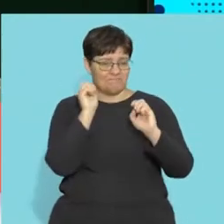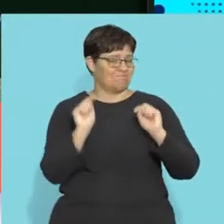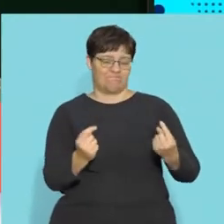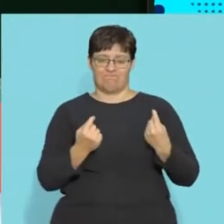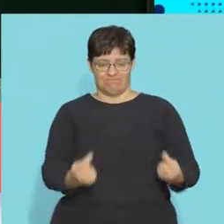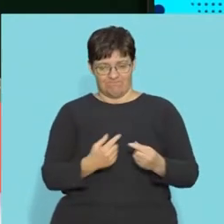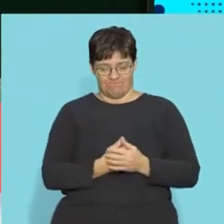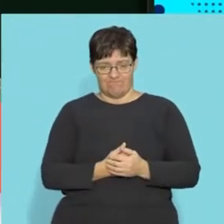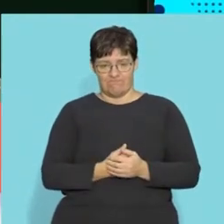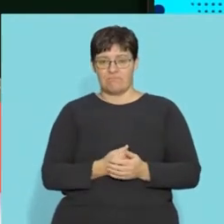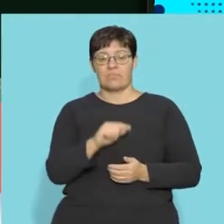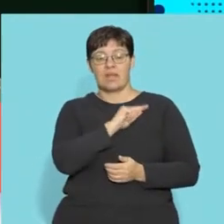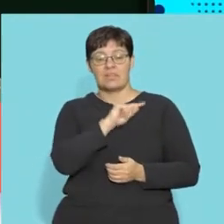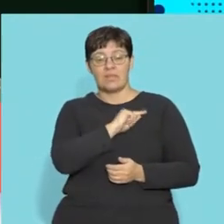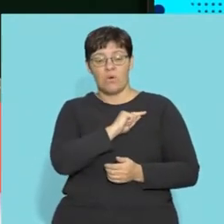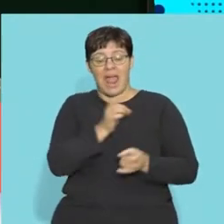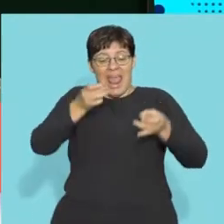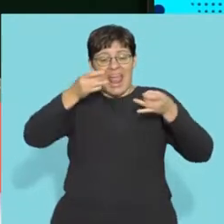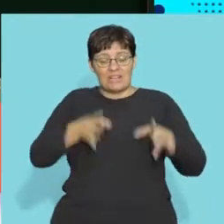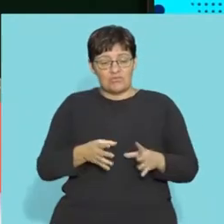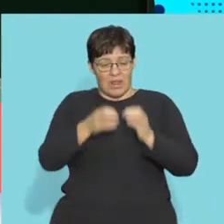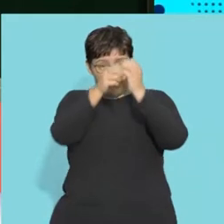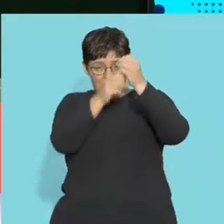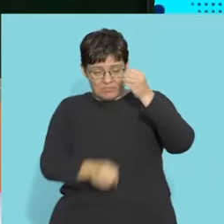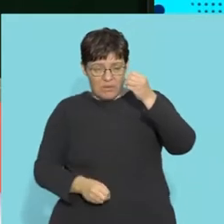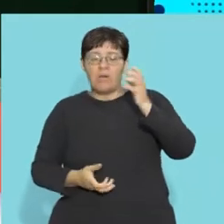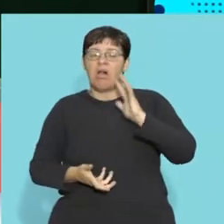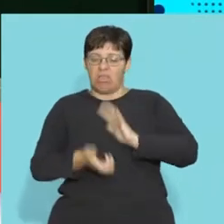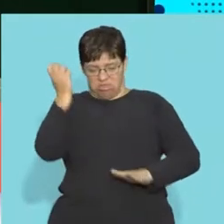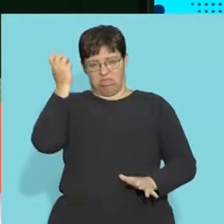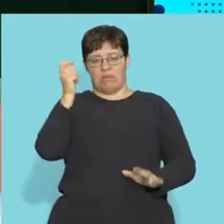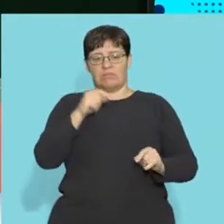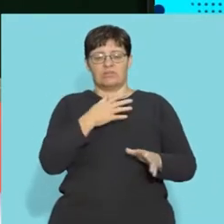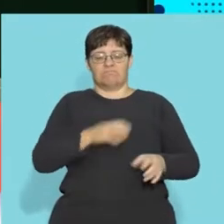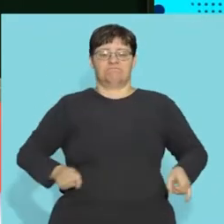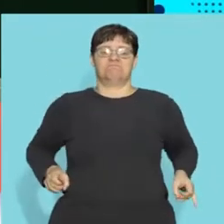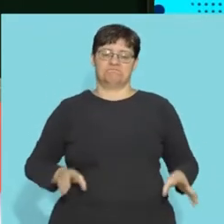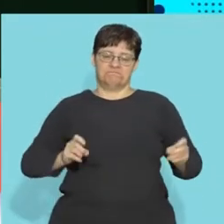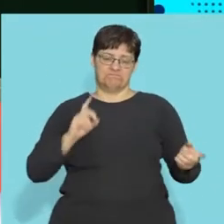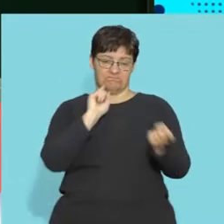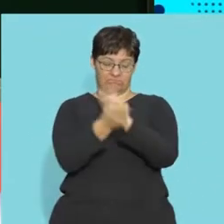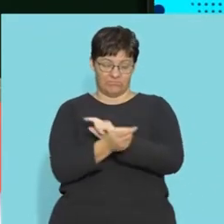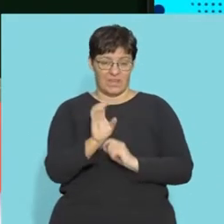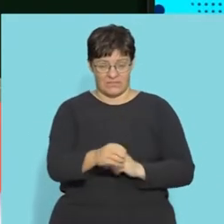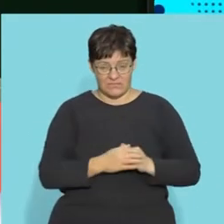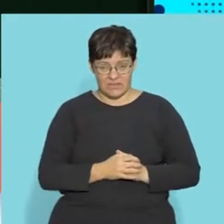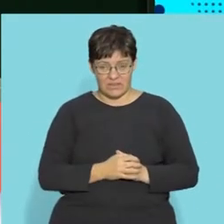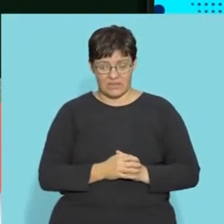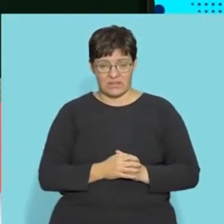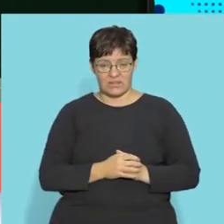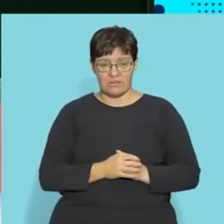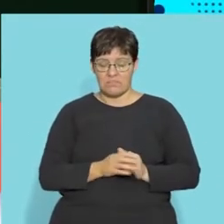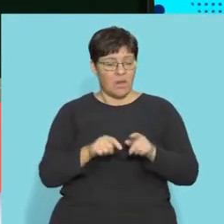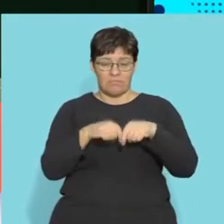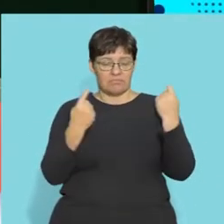Right. So that is why spinal cord injuries are so devastating to people because the spinal